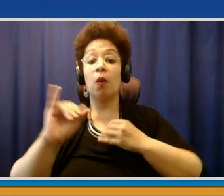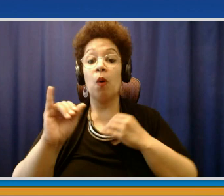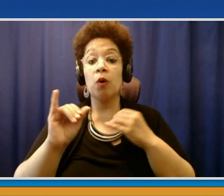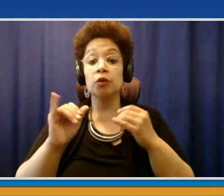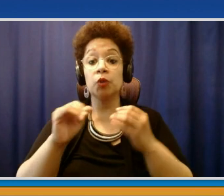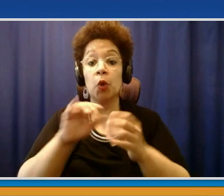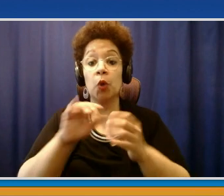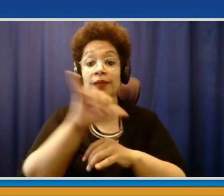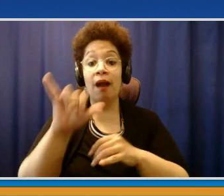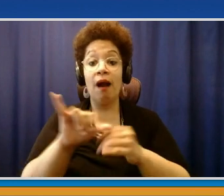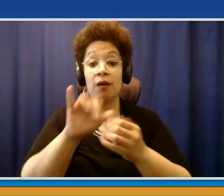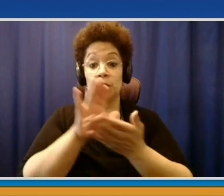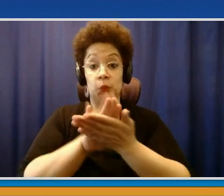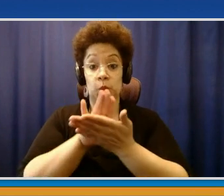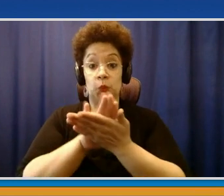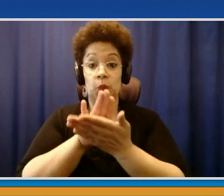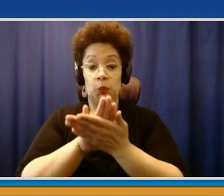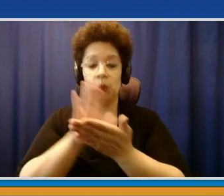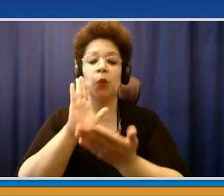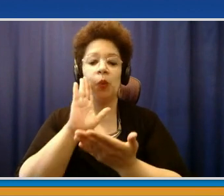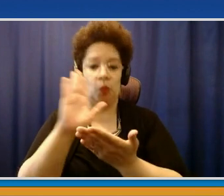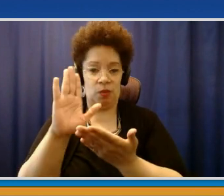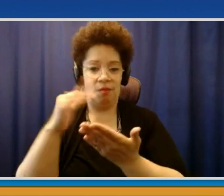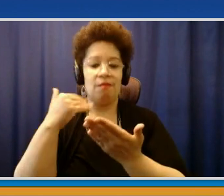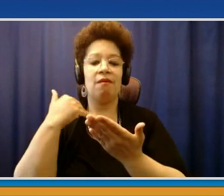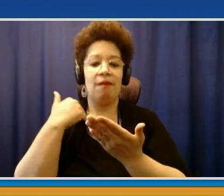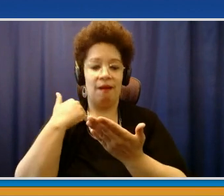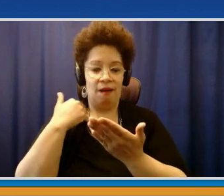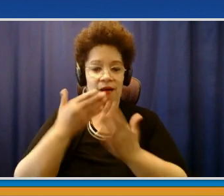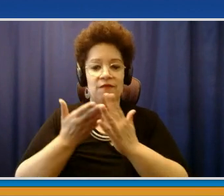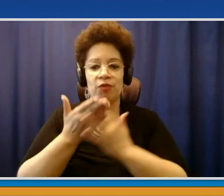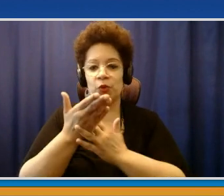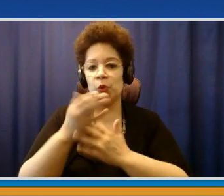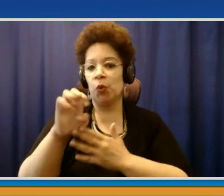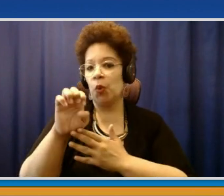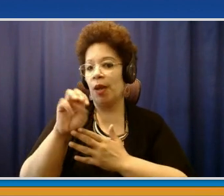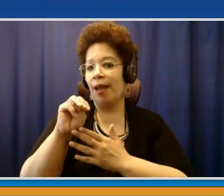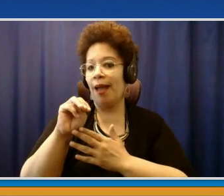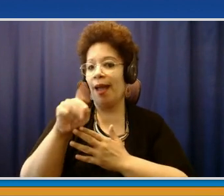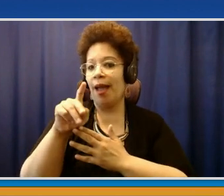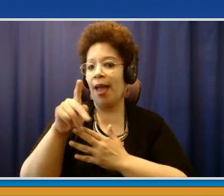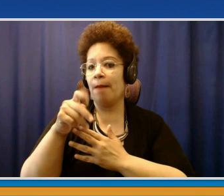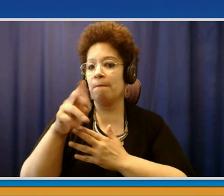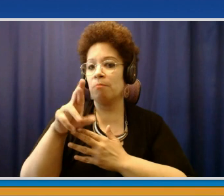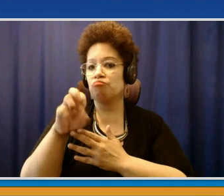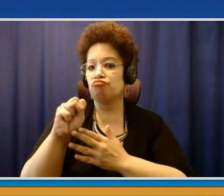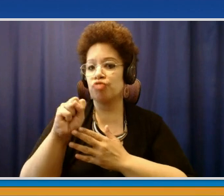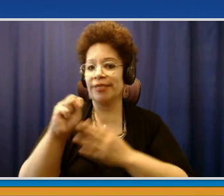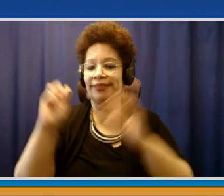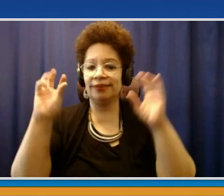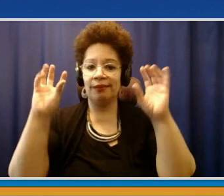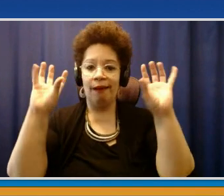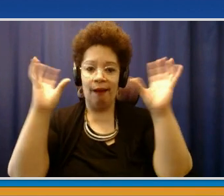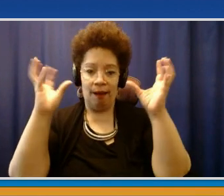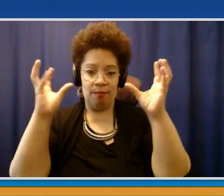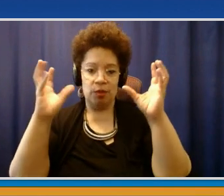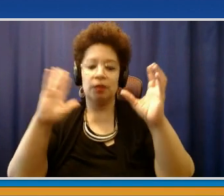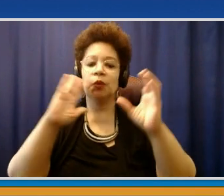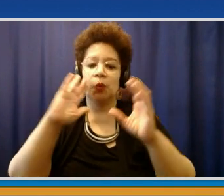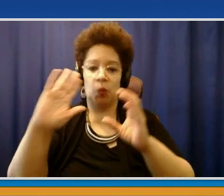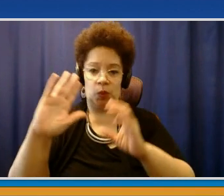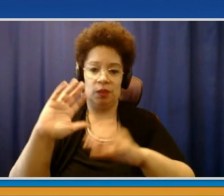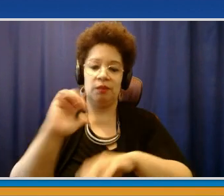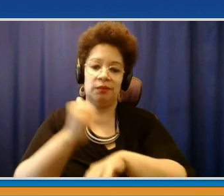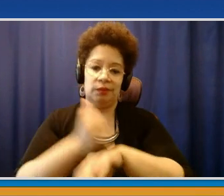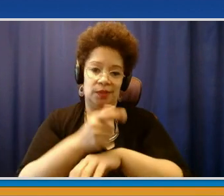details that will be shared in the public through our different folks. And then we're holding a clinic on Saturday at the Salvation Army in